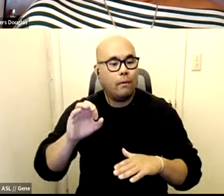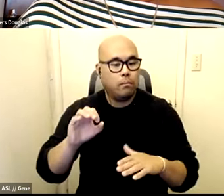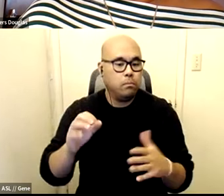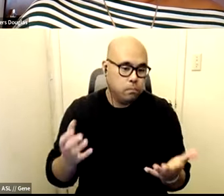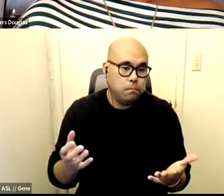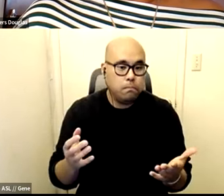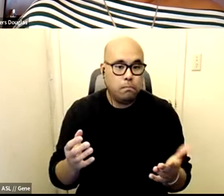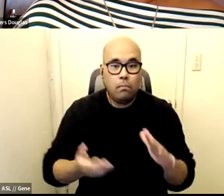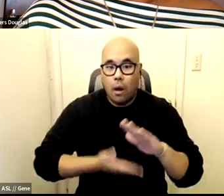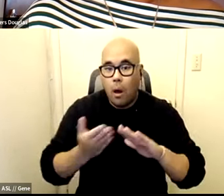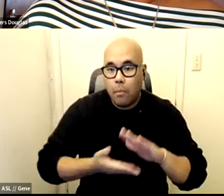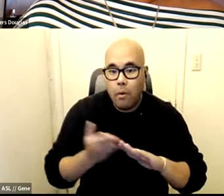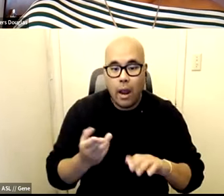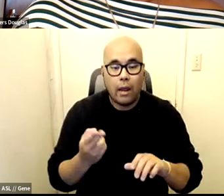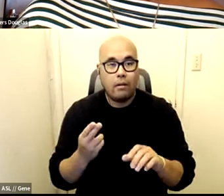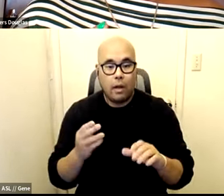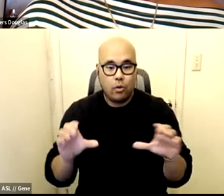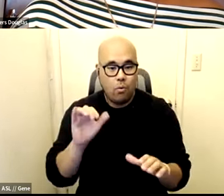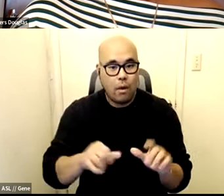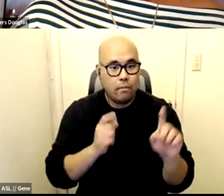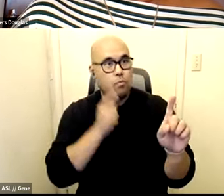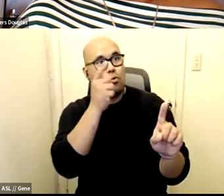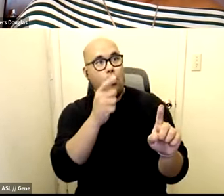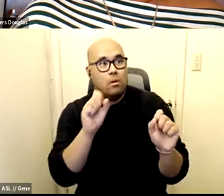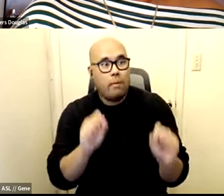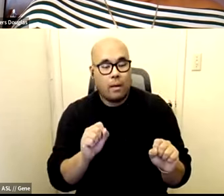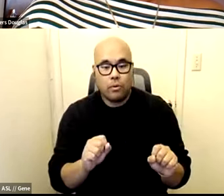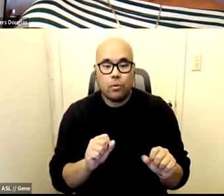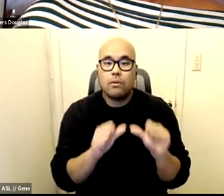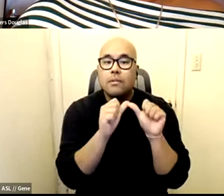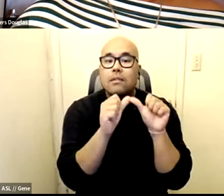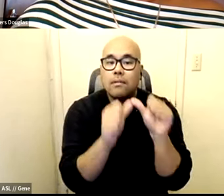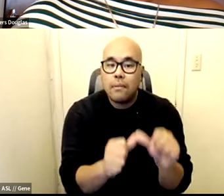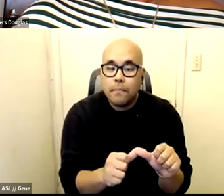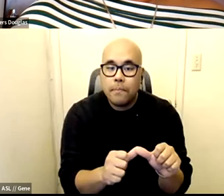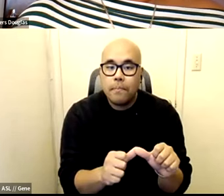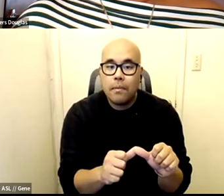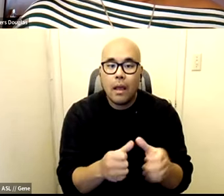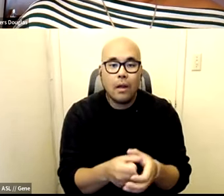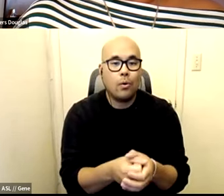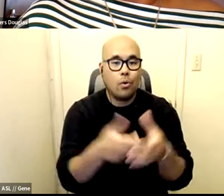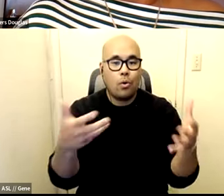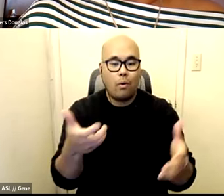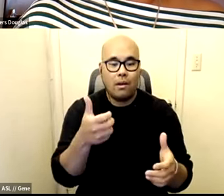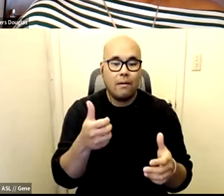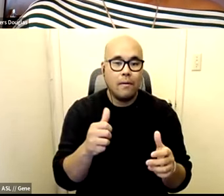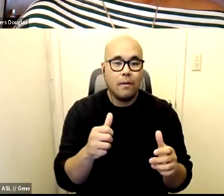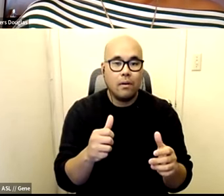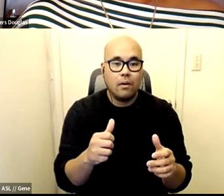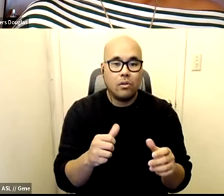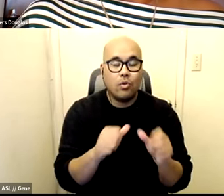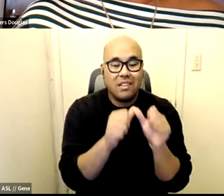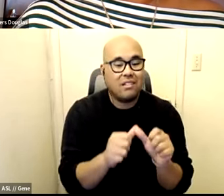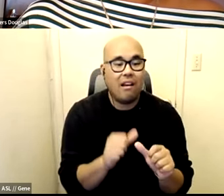operate that goal of sustaining and growing inequality, because